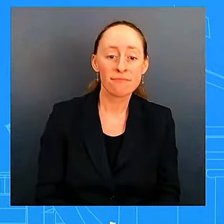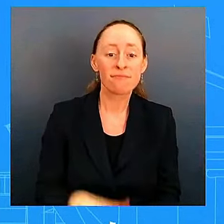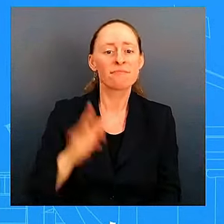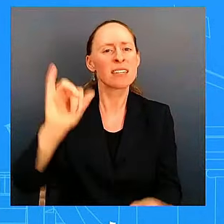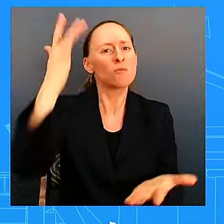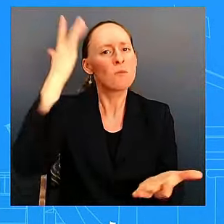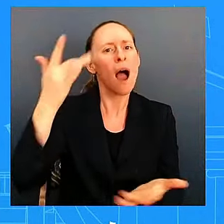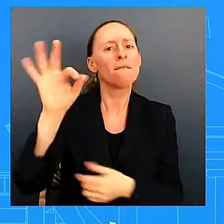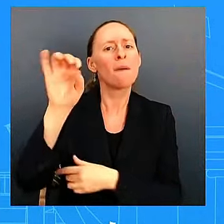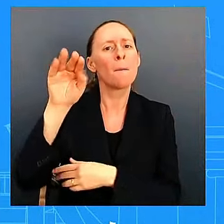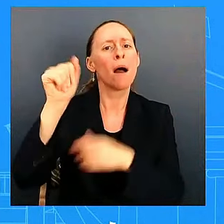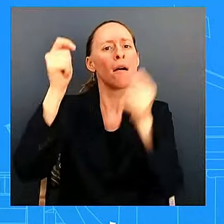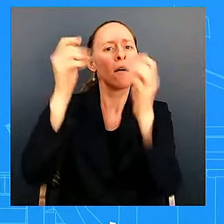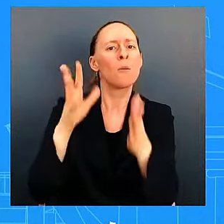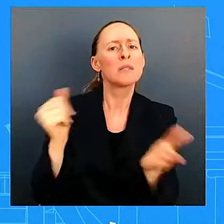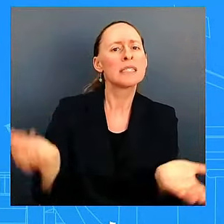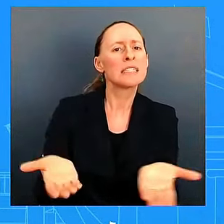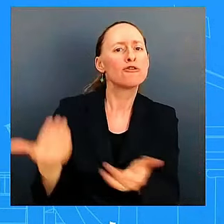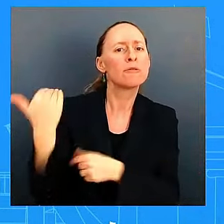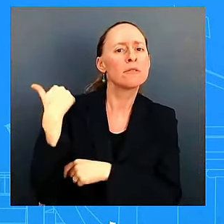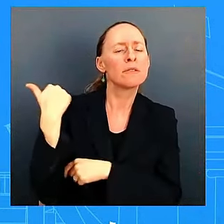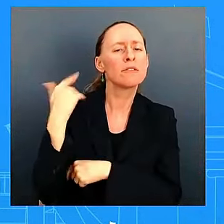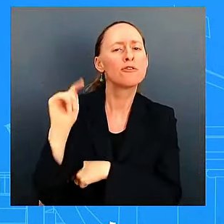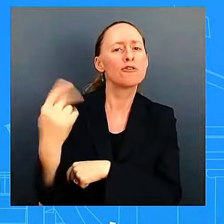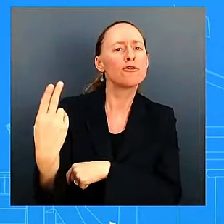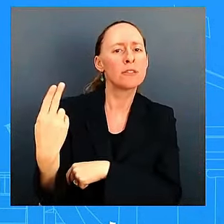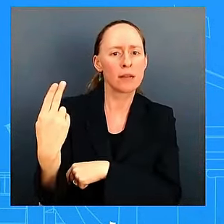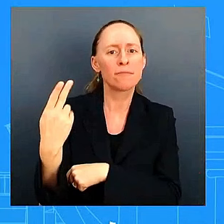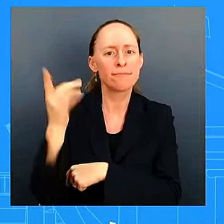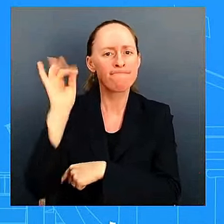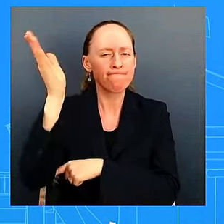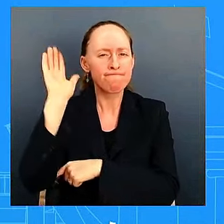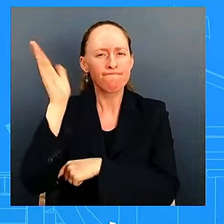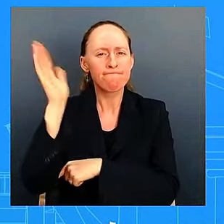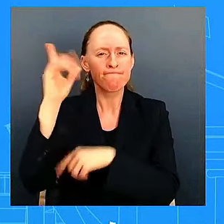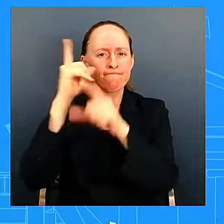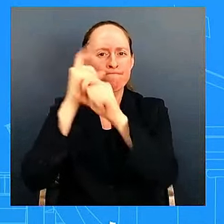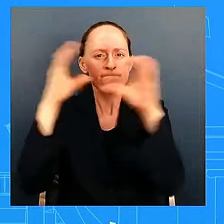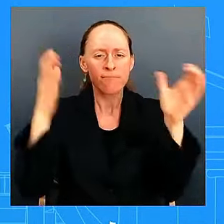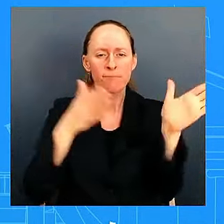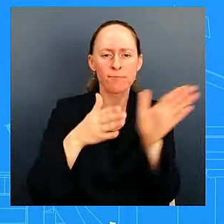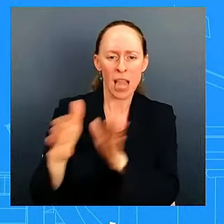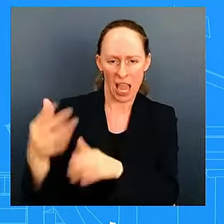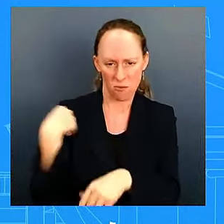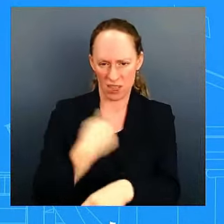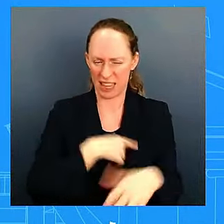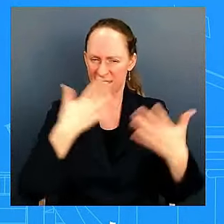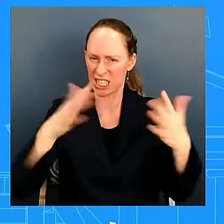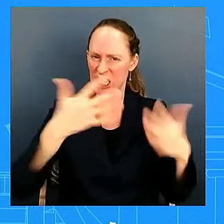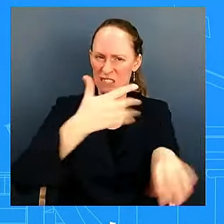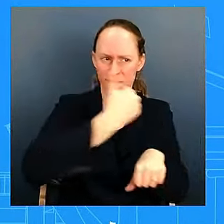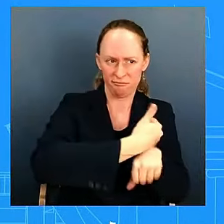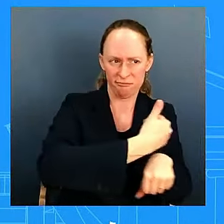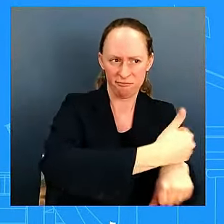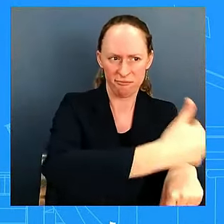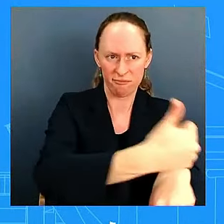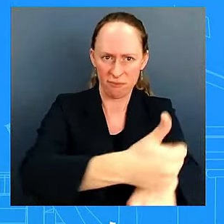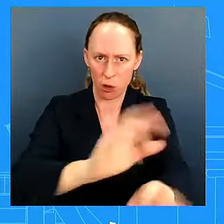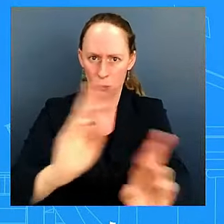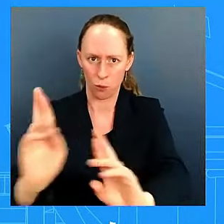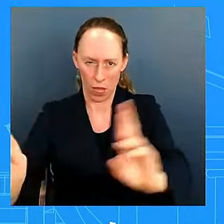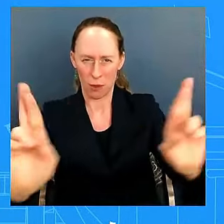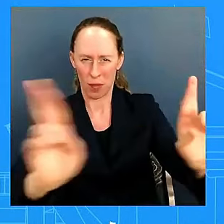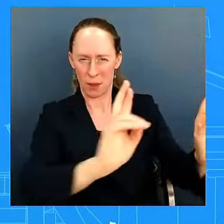how we were pre-positioned on the ground uh and warning people and warning people because we understood that that is also part of our